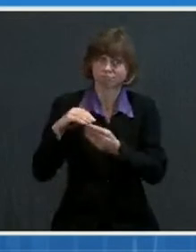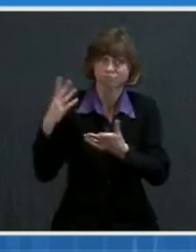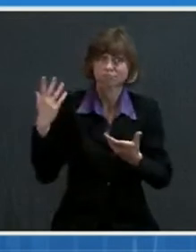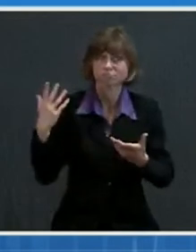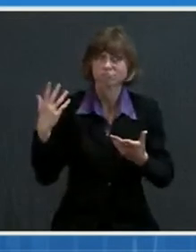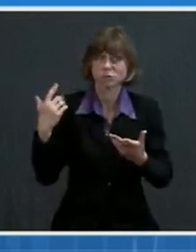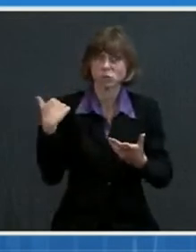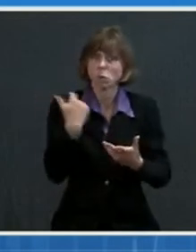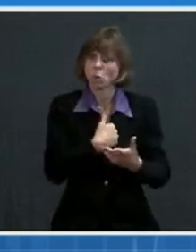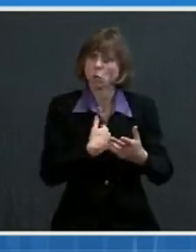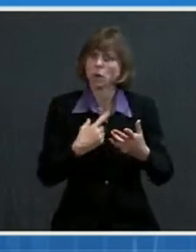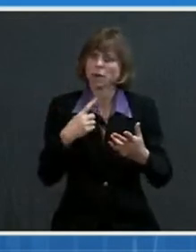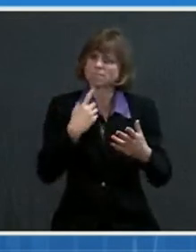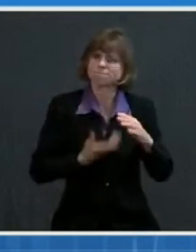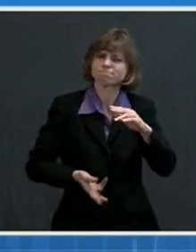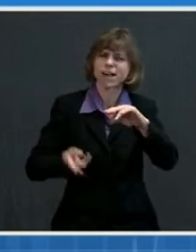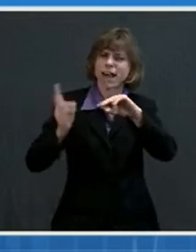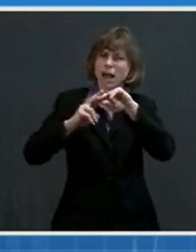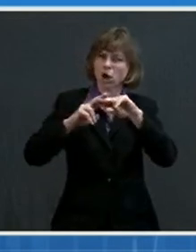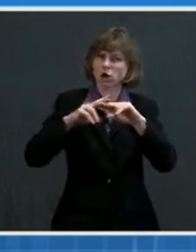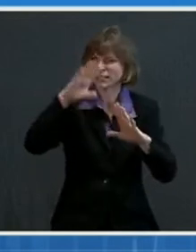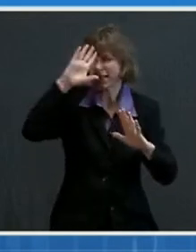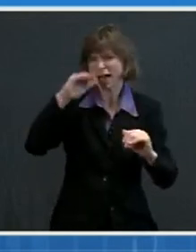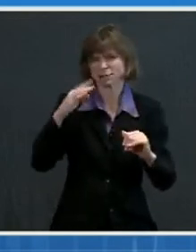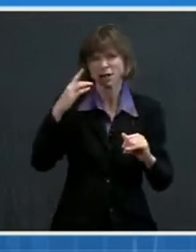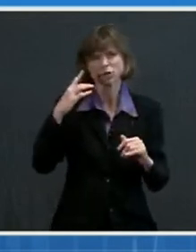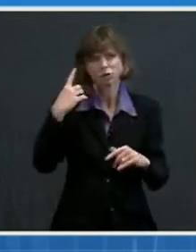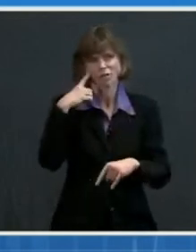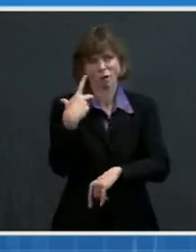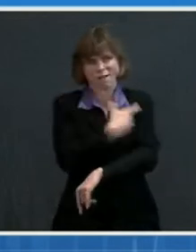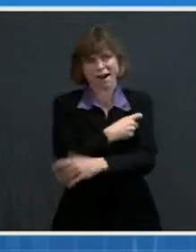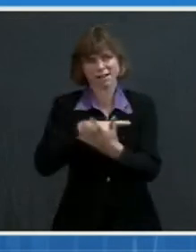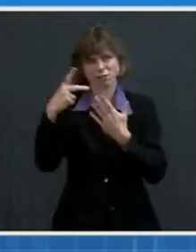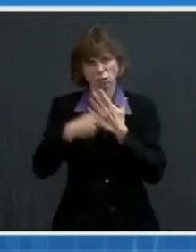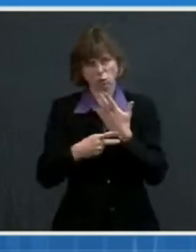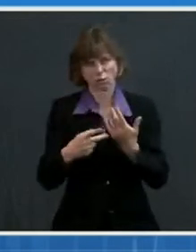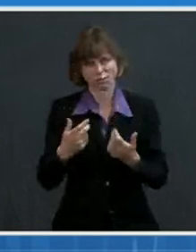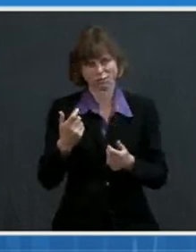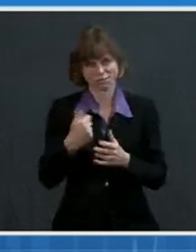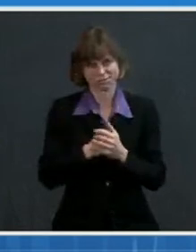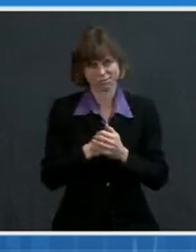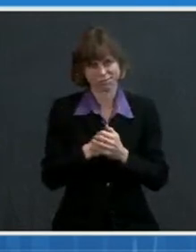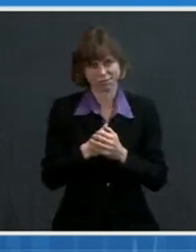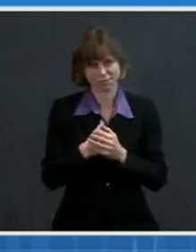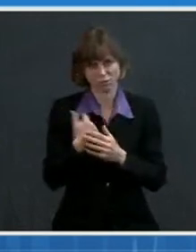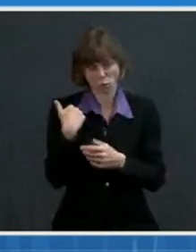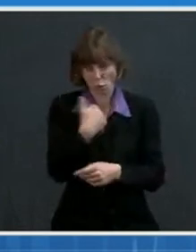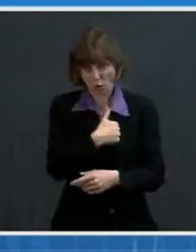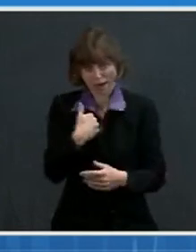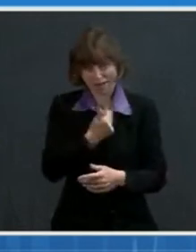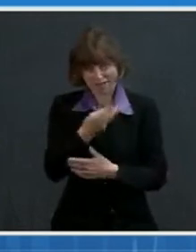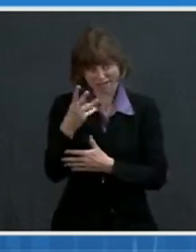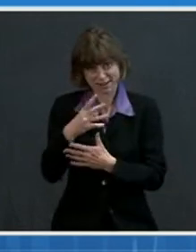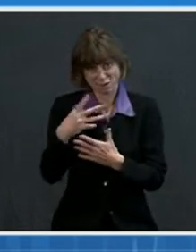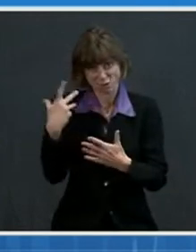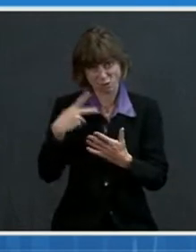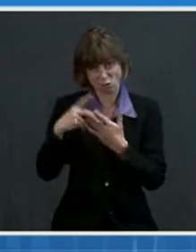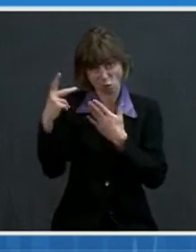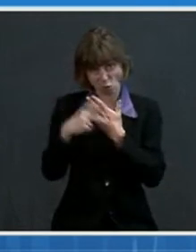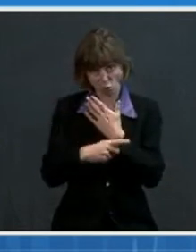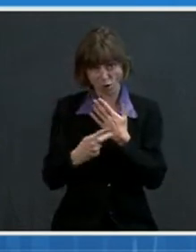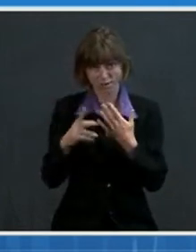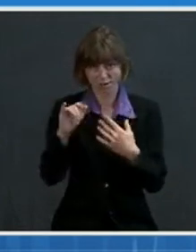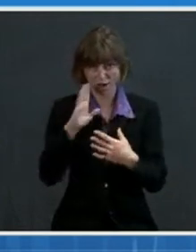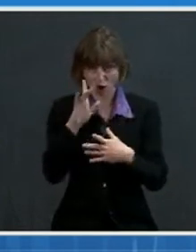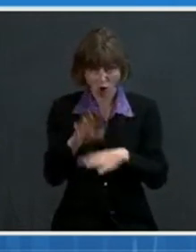for this vaccine program on all fronts. We have a series of federal programs that are a key part of our approach to ensuring that